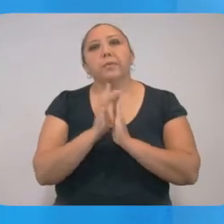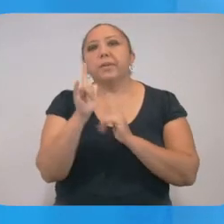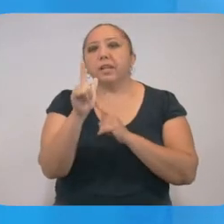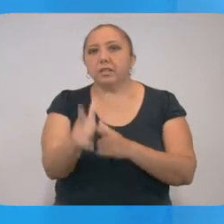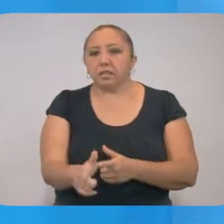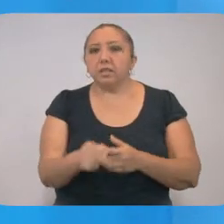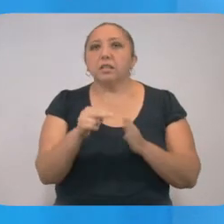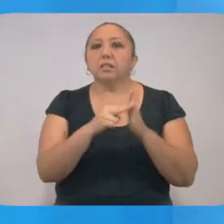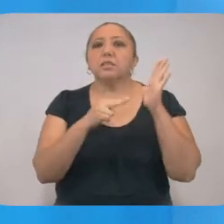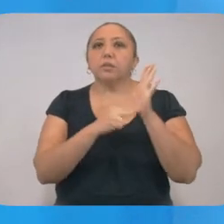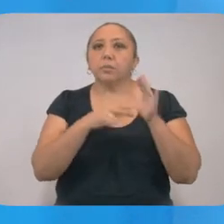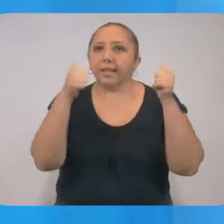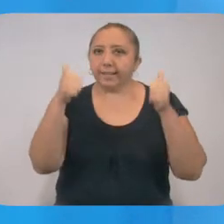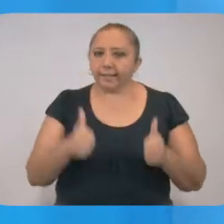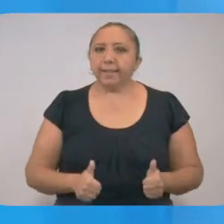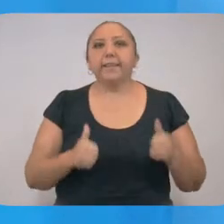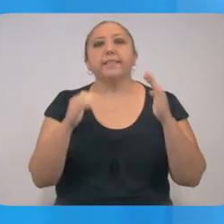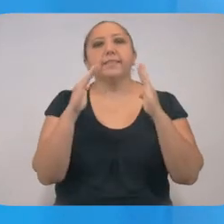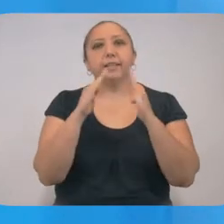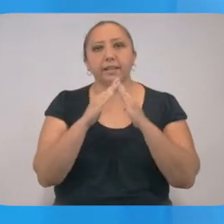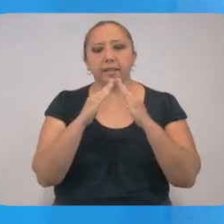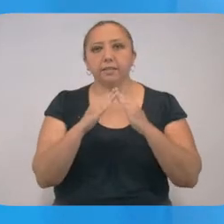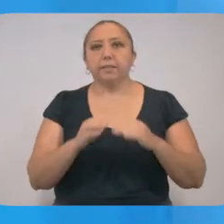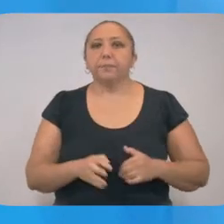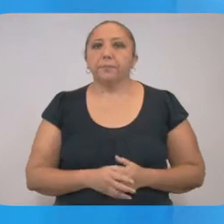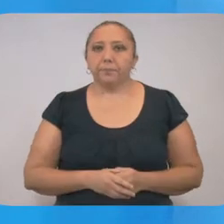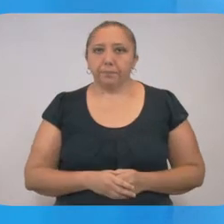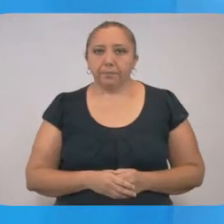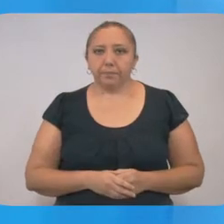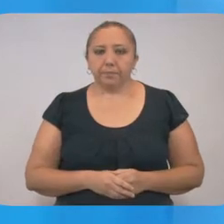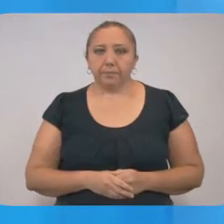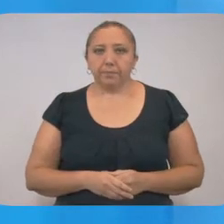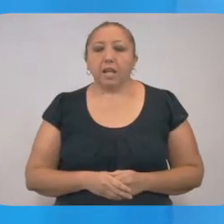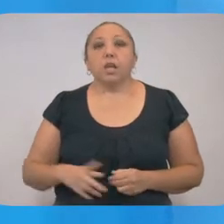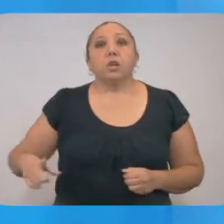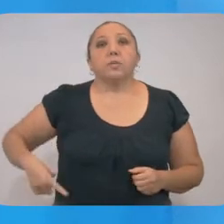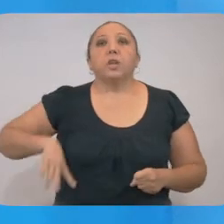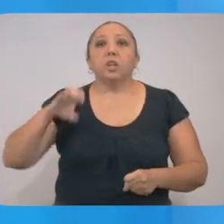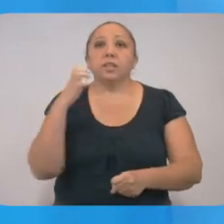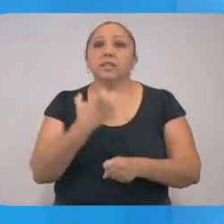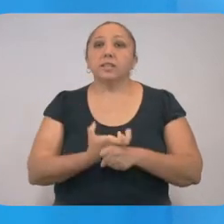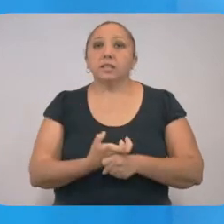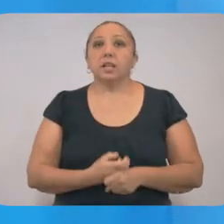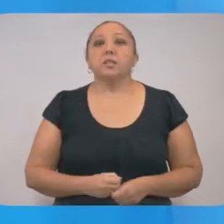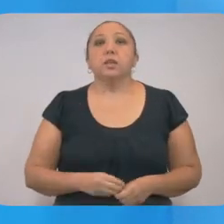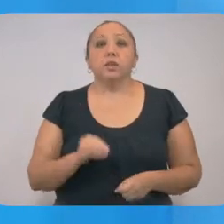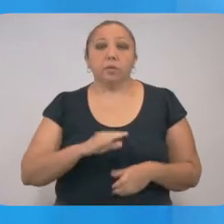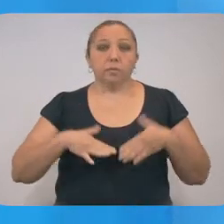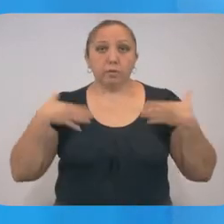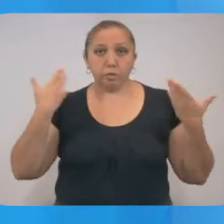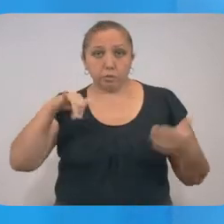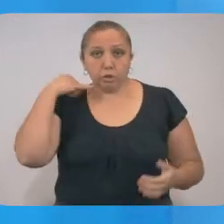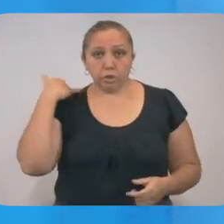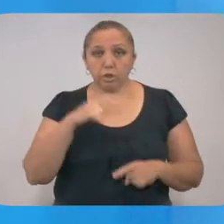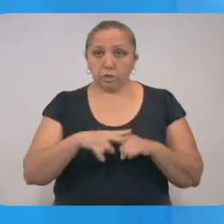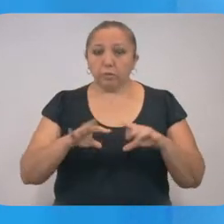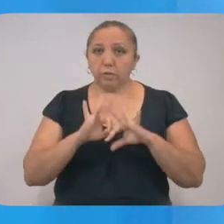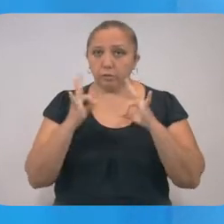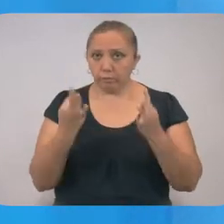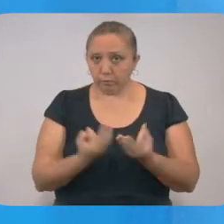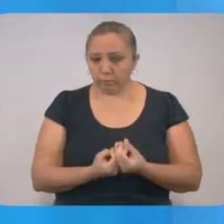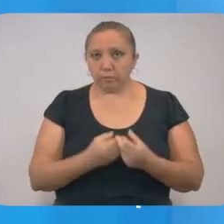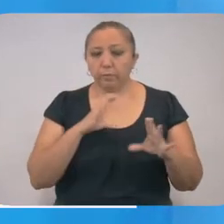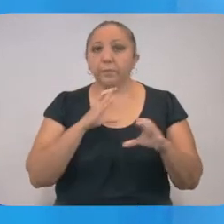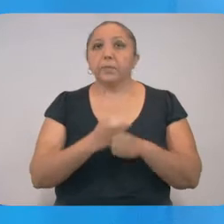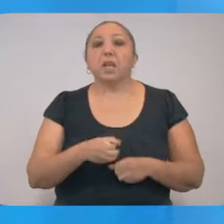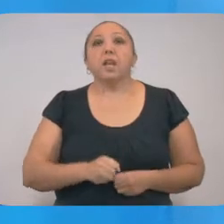follow them in a strict way and to stay in their homes. The government of the state has put at the disposal of the Yucatecas several channels.